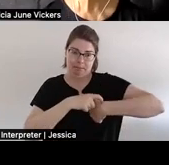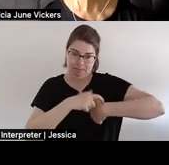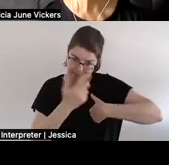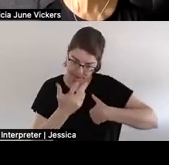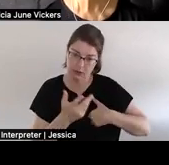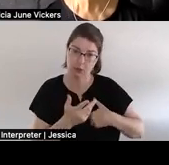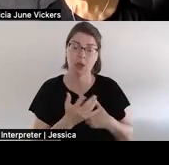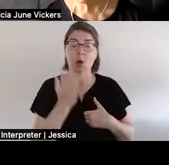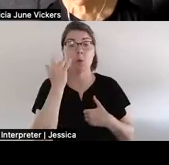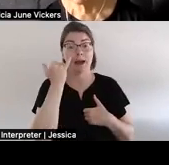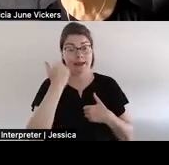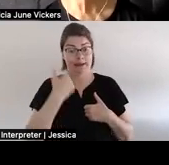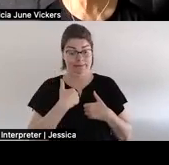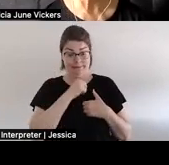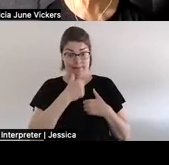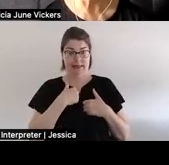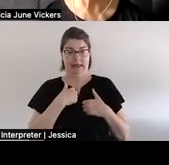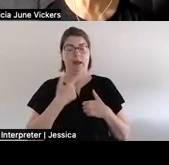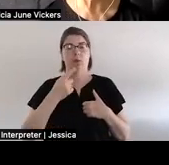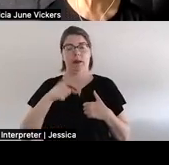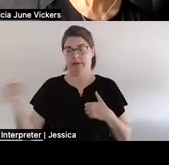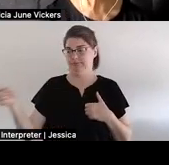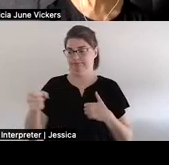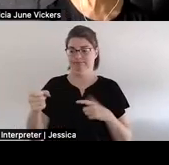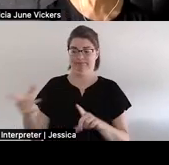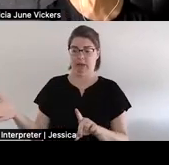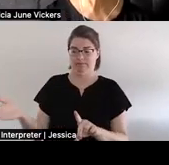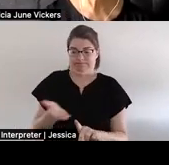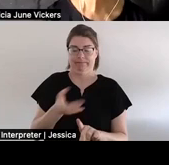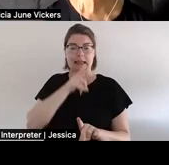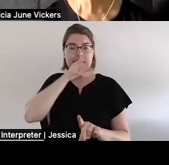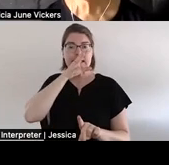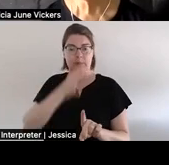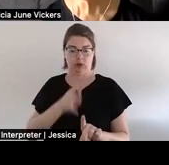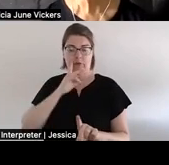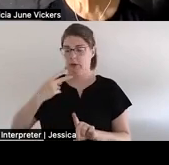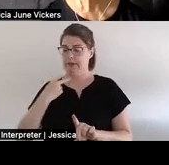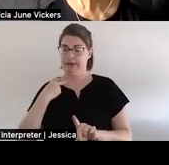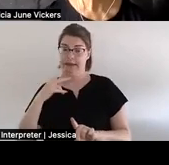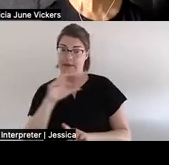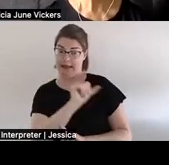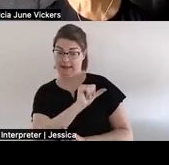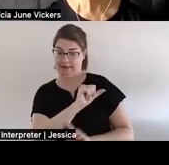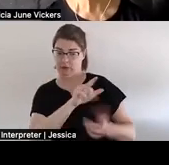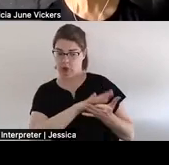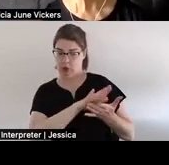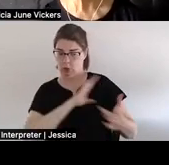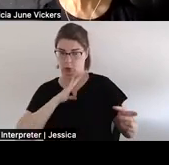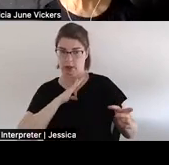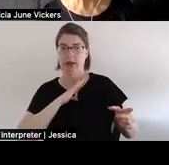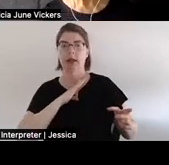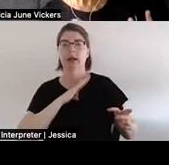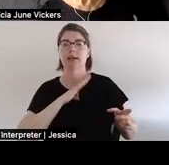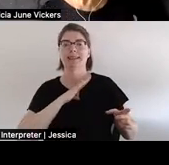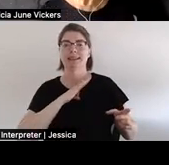someone a speaker for the for the um victim a but in this case it was a